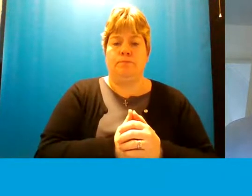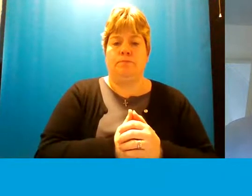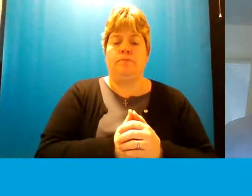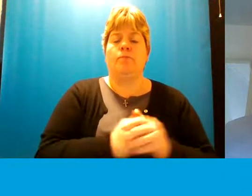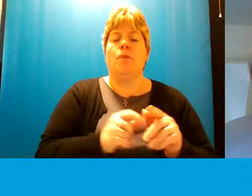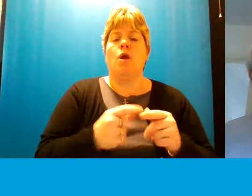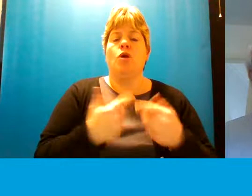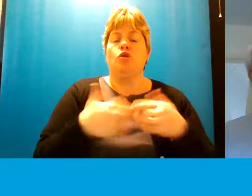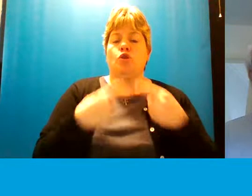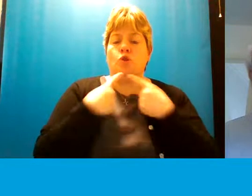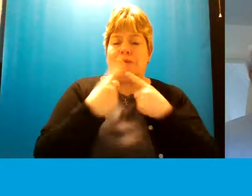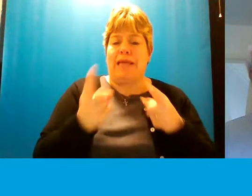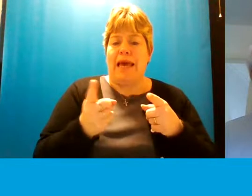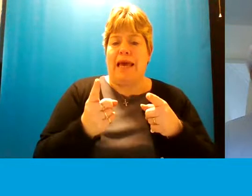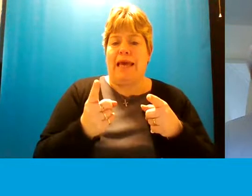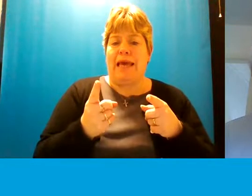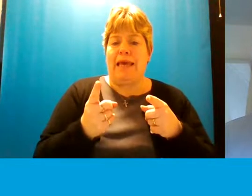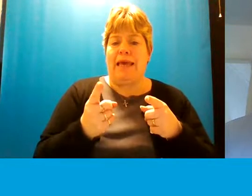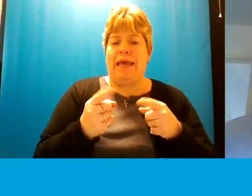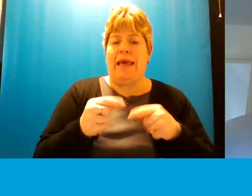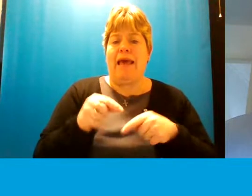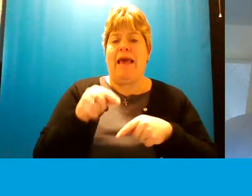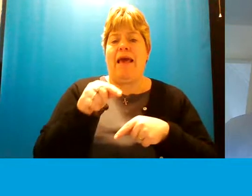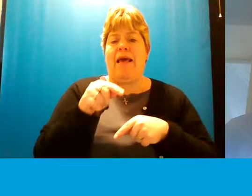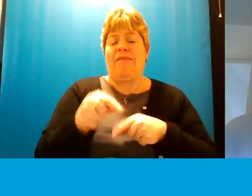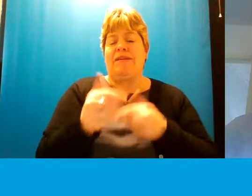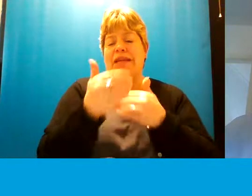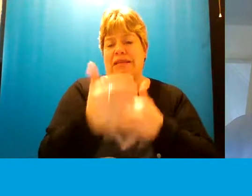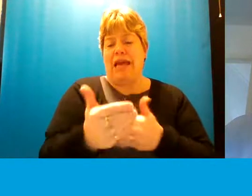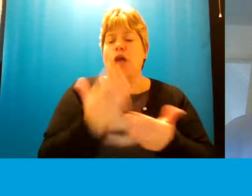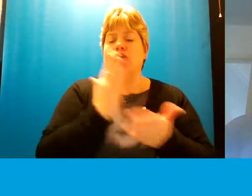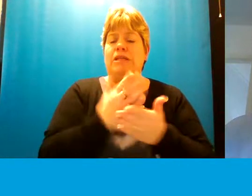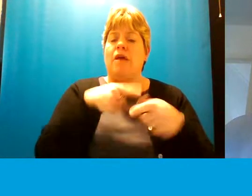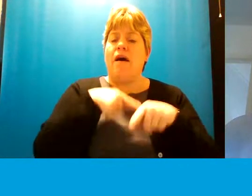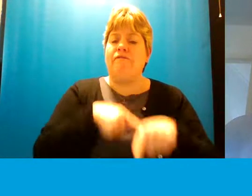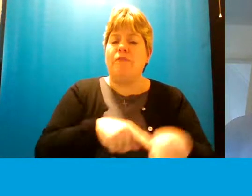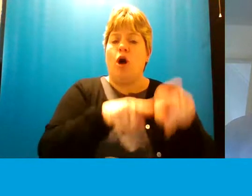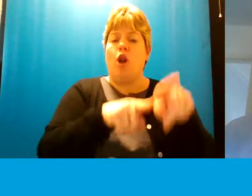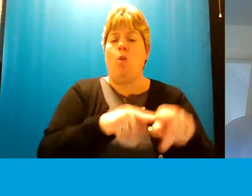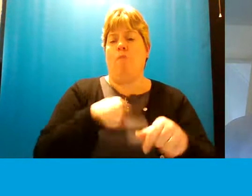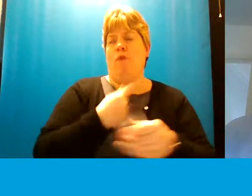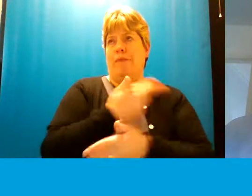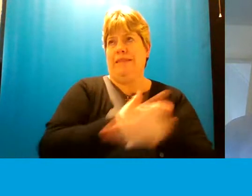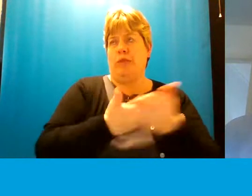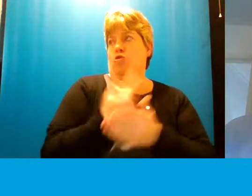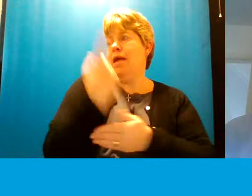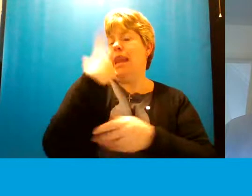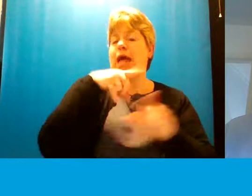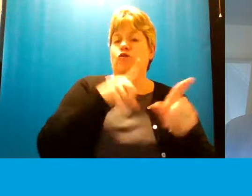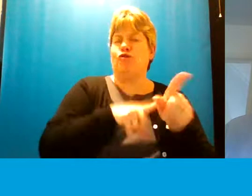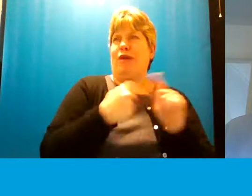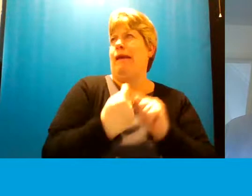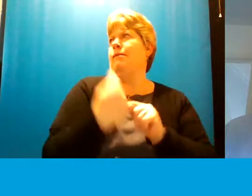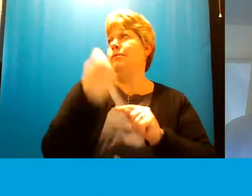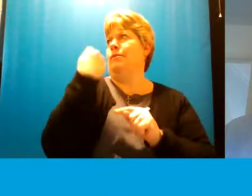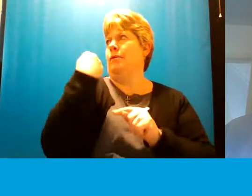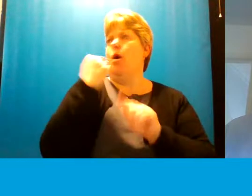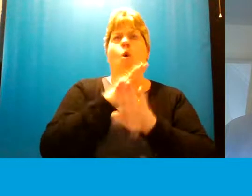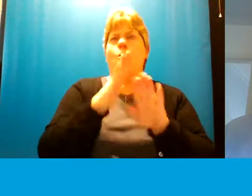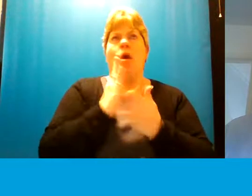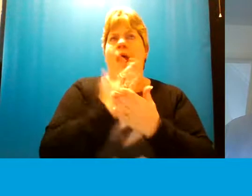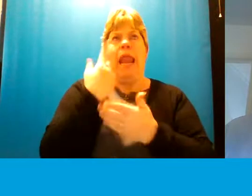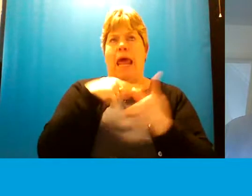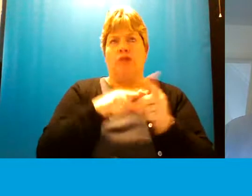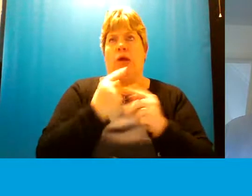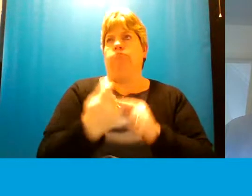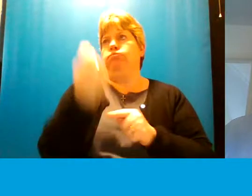say um this is this session is a follow-up from the discussion that we held last year which was back in actually it wasn't last year now it was